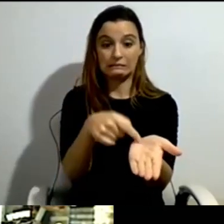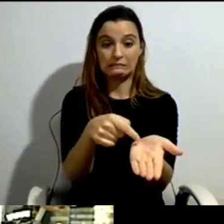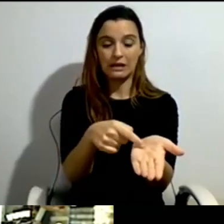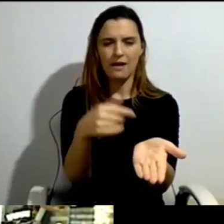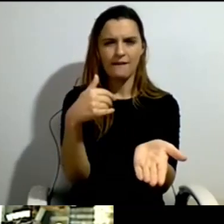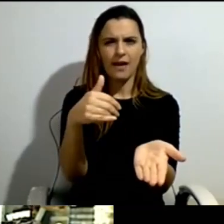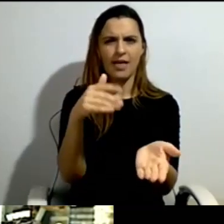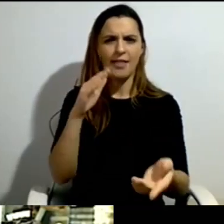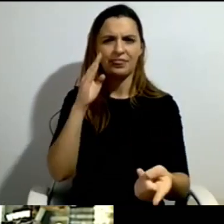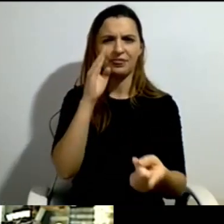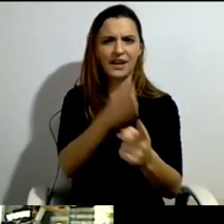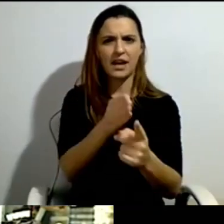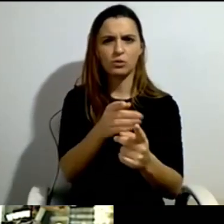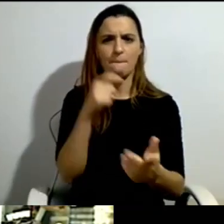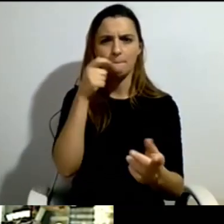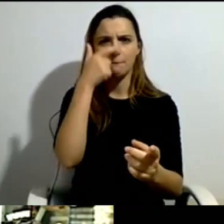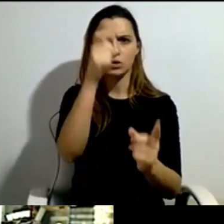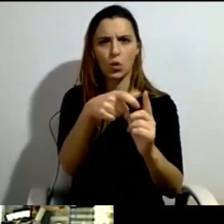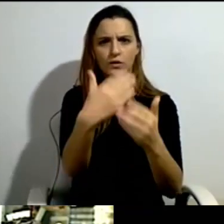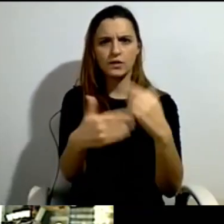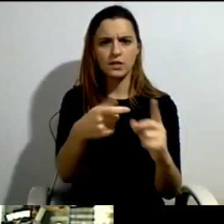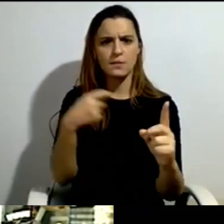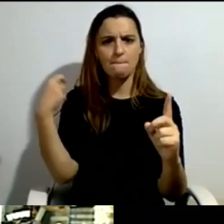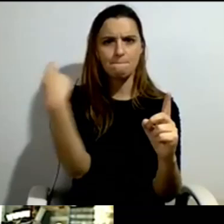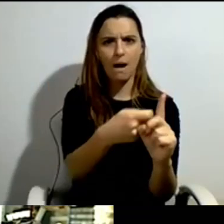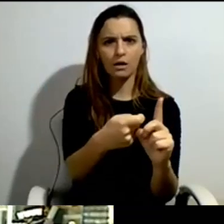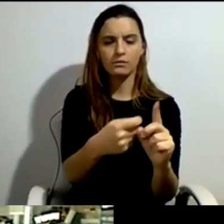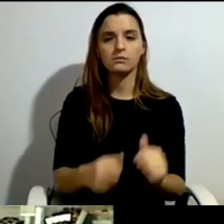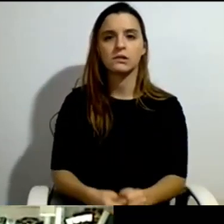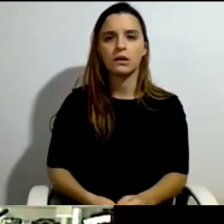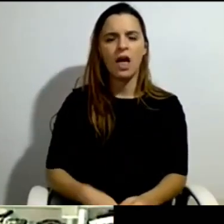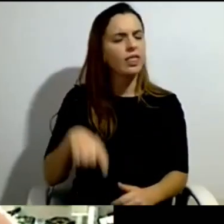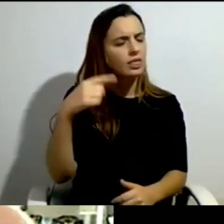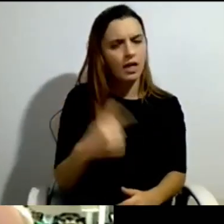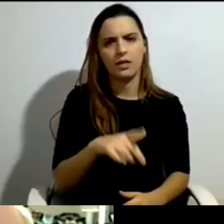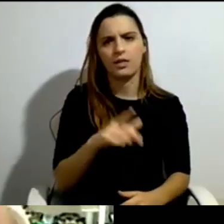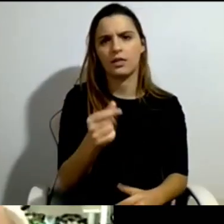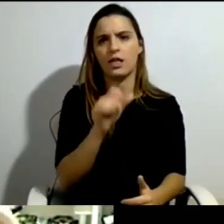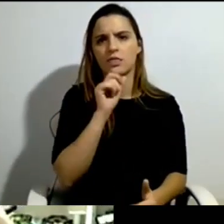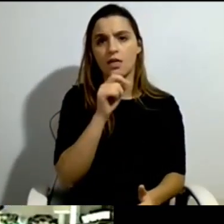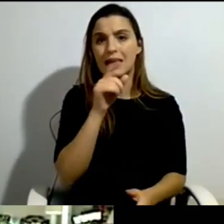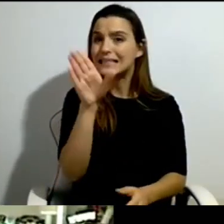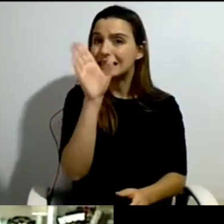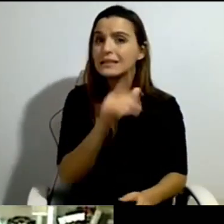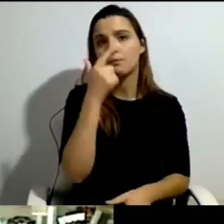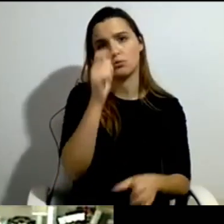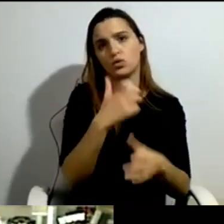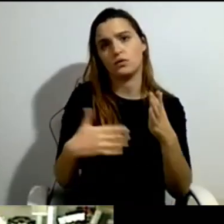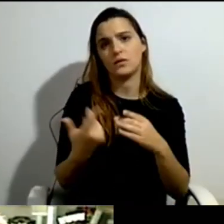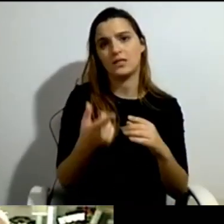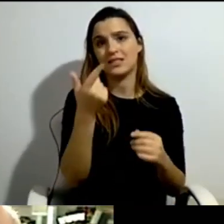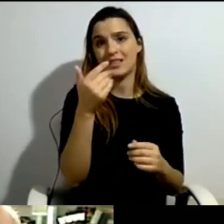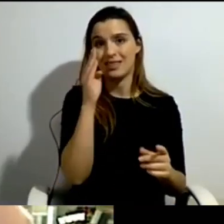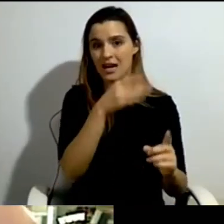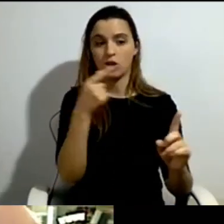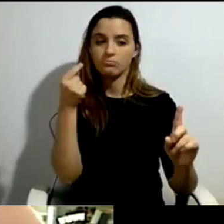if you give it to the people with disabilities themselves. There was a shock, there was lots of doubt